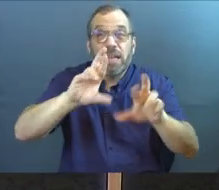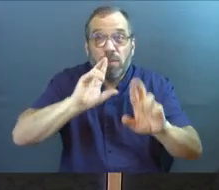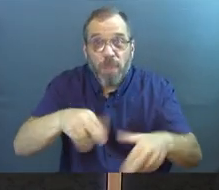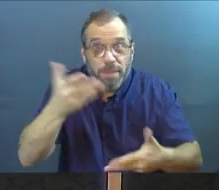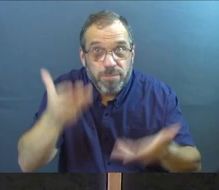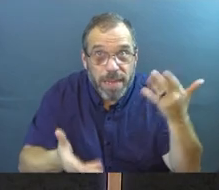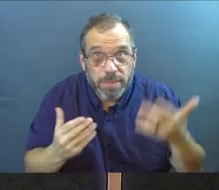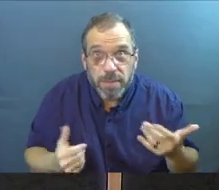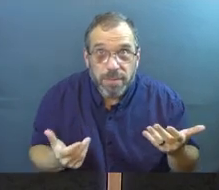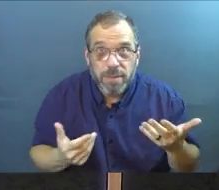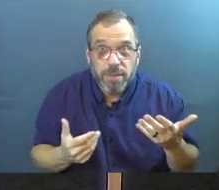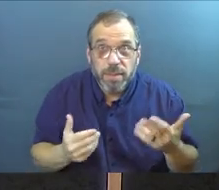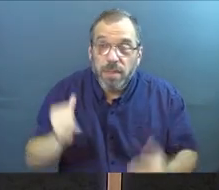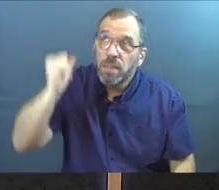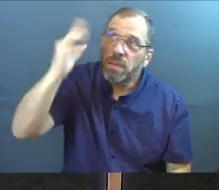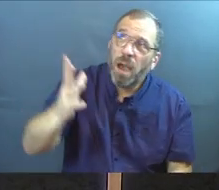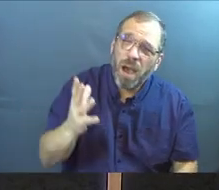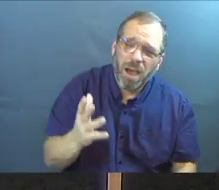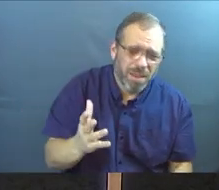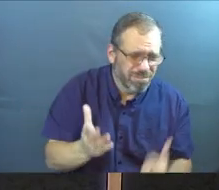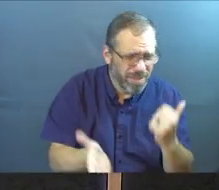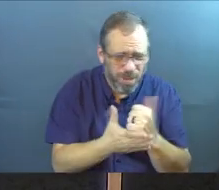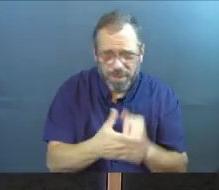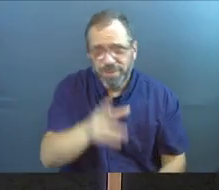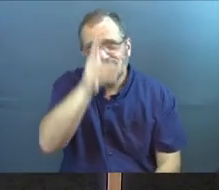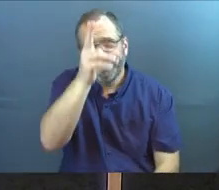respond. God help you.